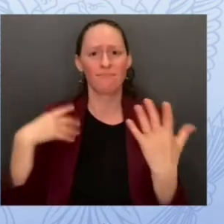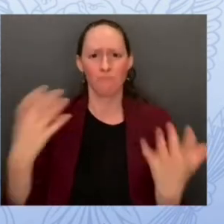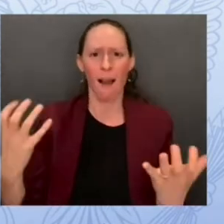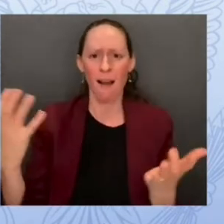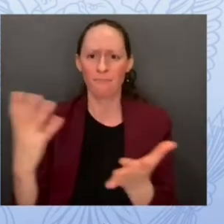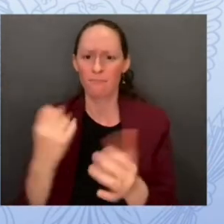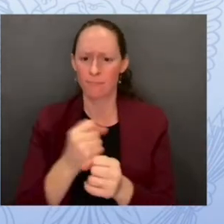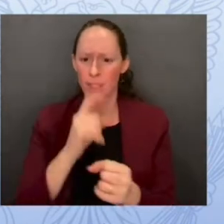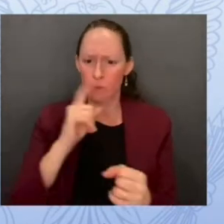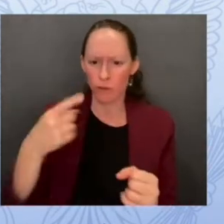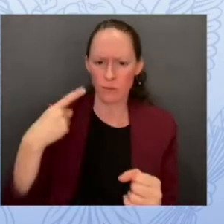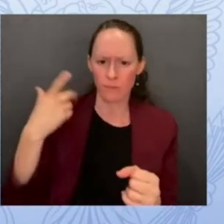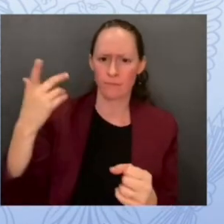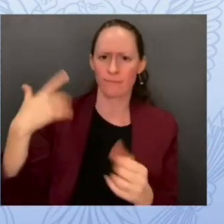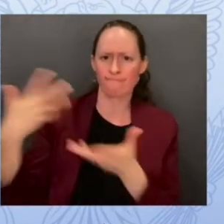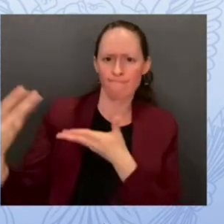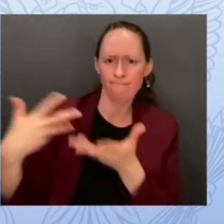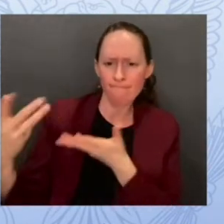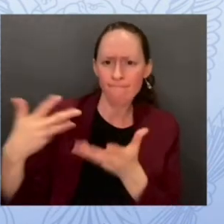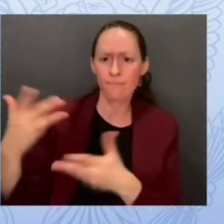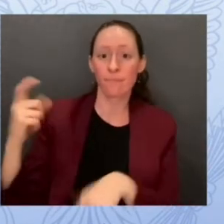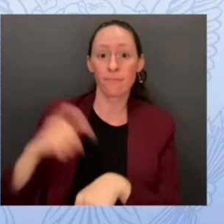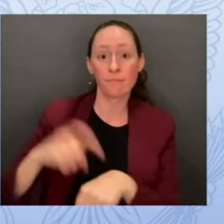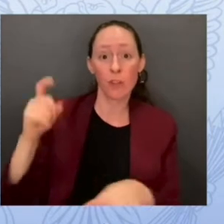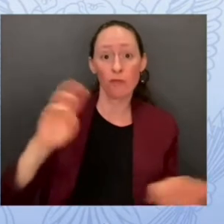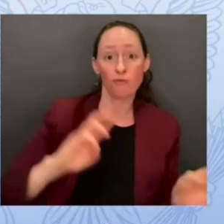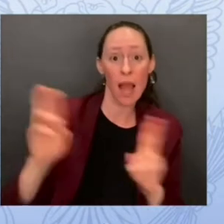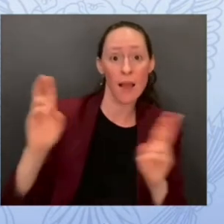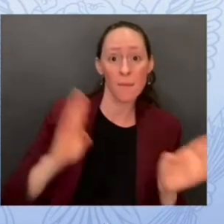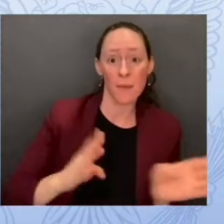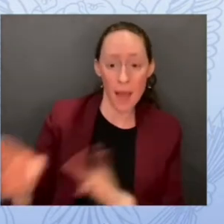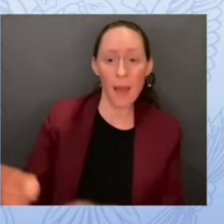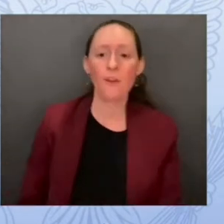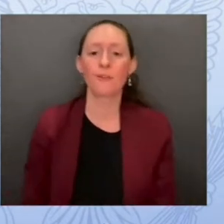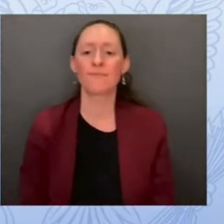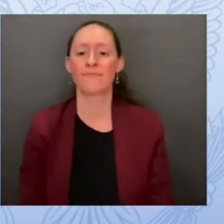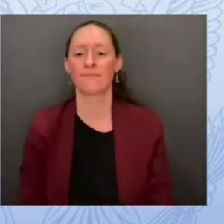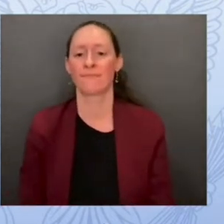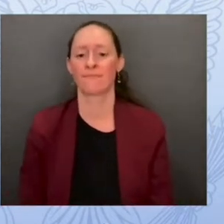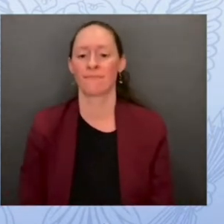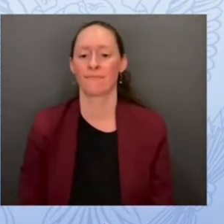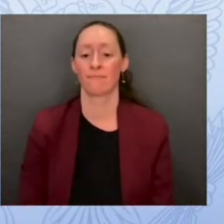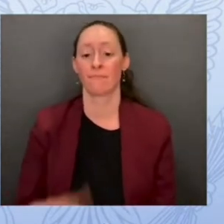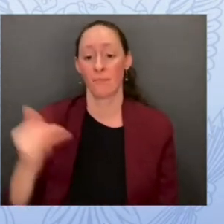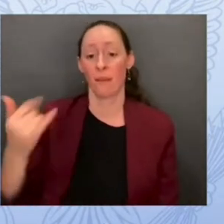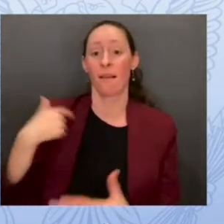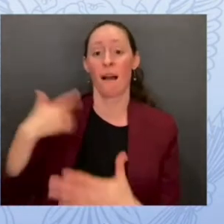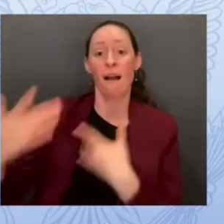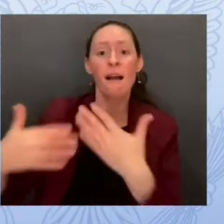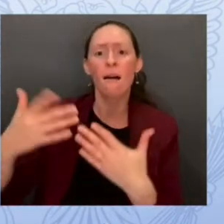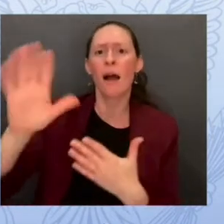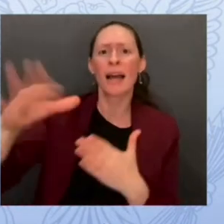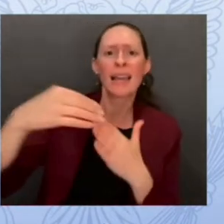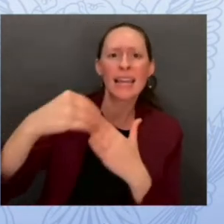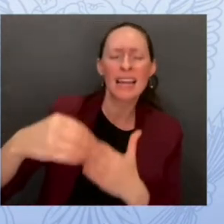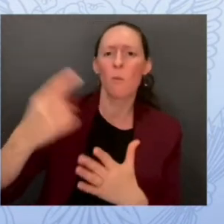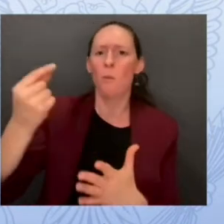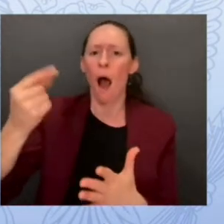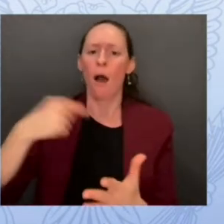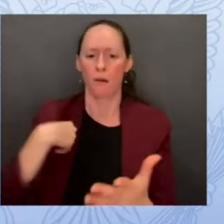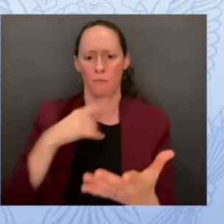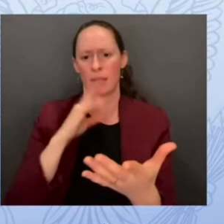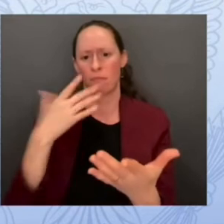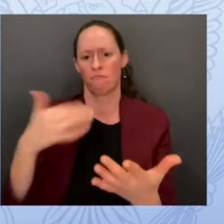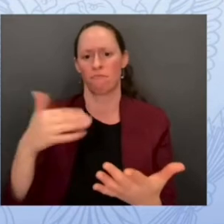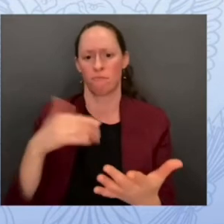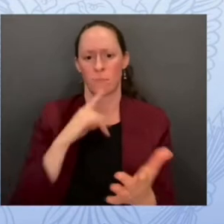yielding the rest of my time so you can hear from him on how he led impeccably what happened although we wished it never